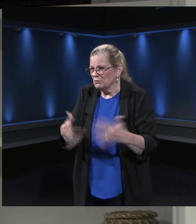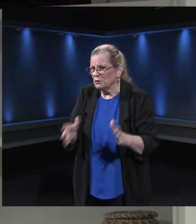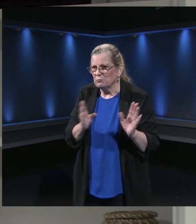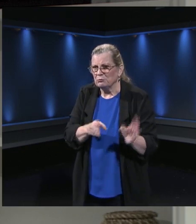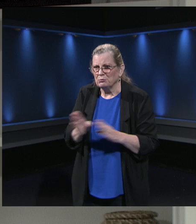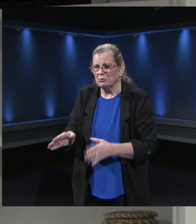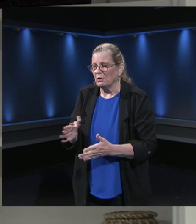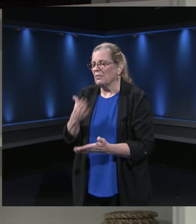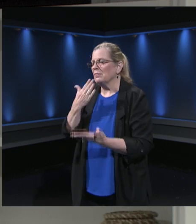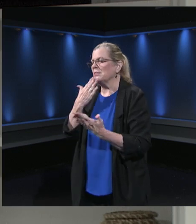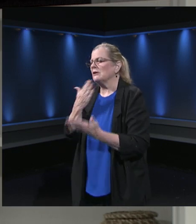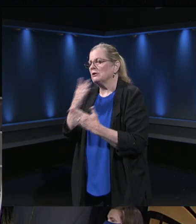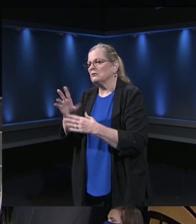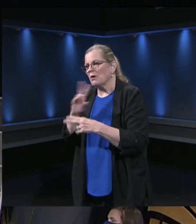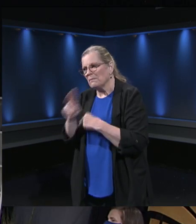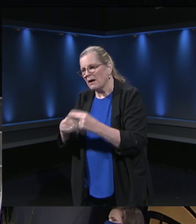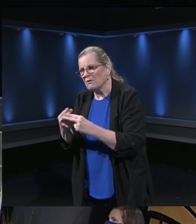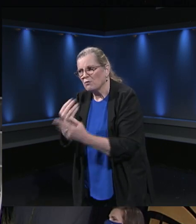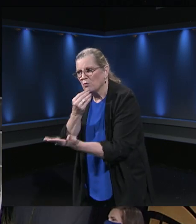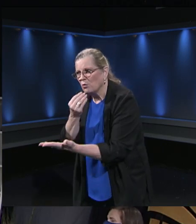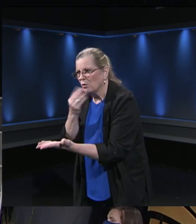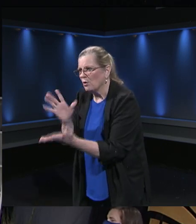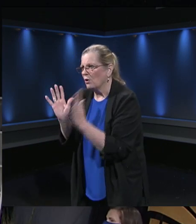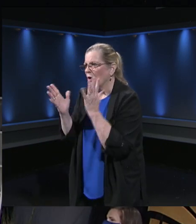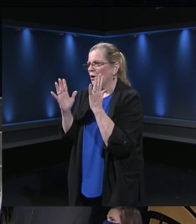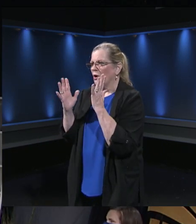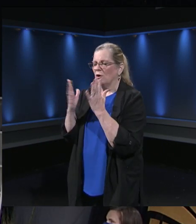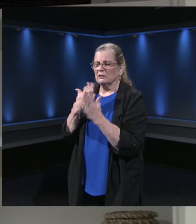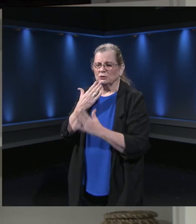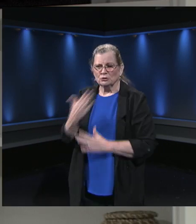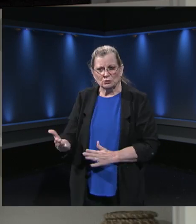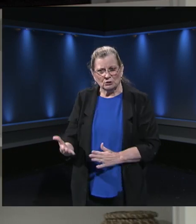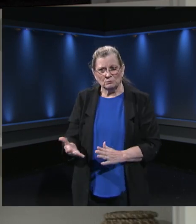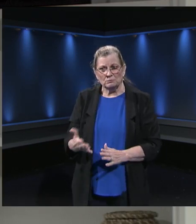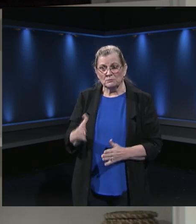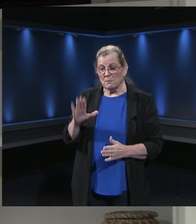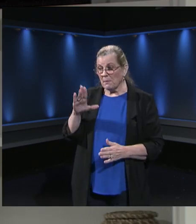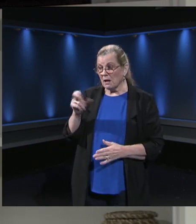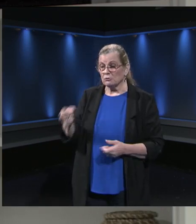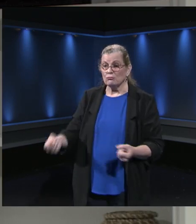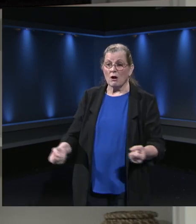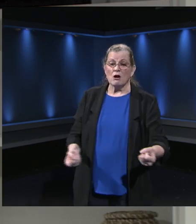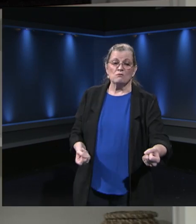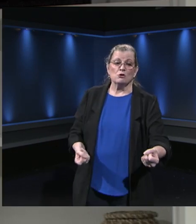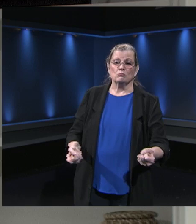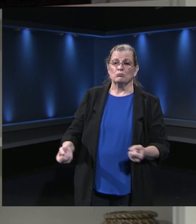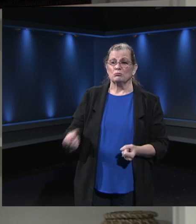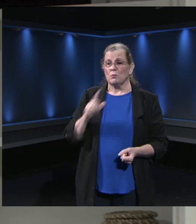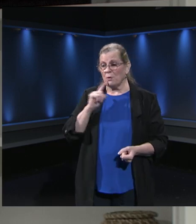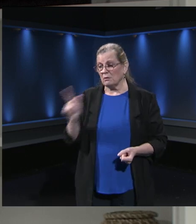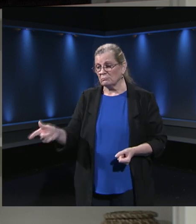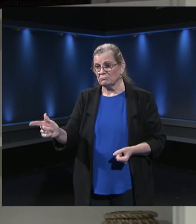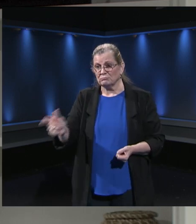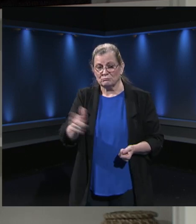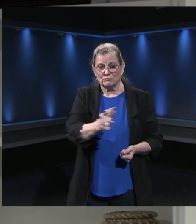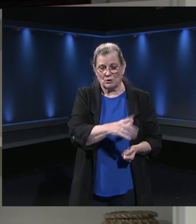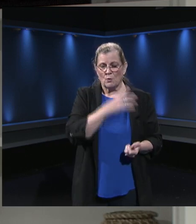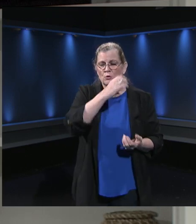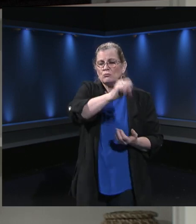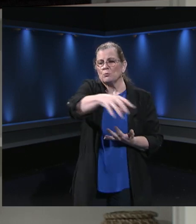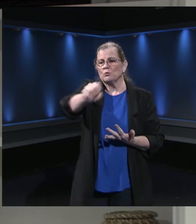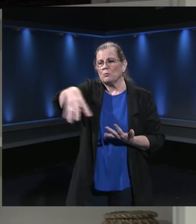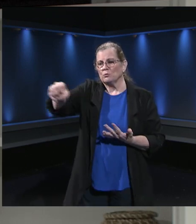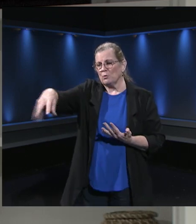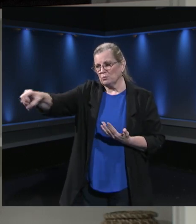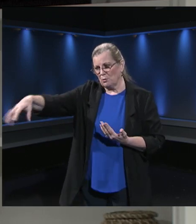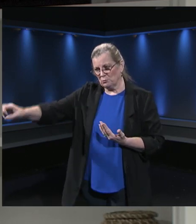who've done an amazing job. The bus drivers who've gone to make those routes. And I want to let you know, we recently heard just in